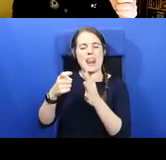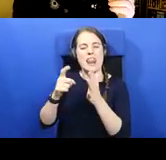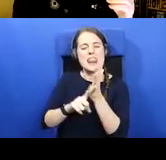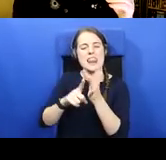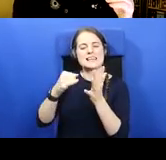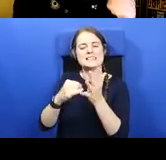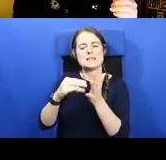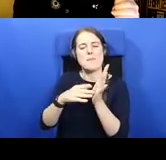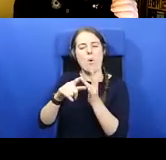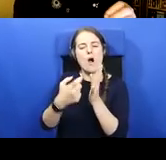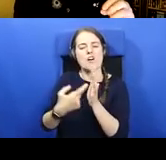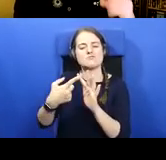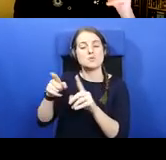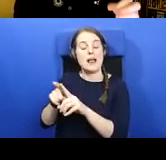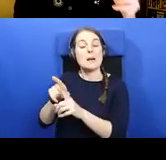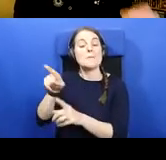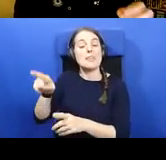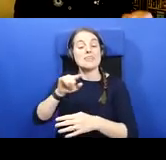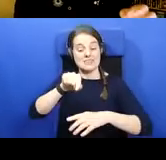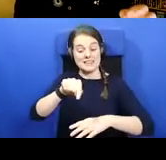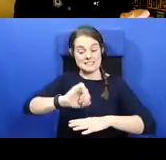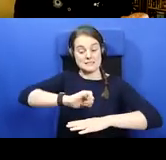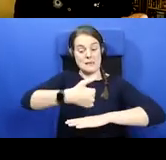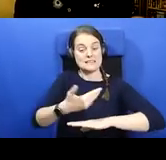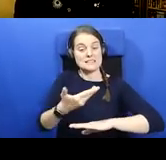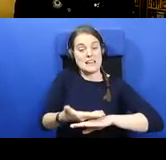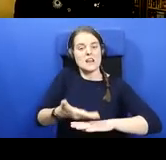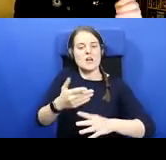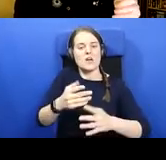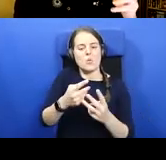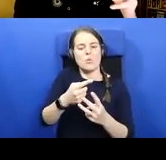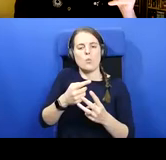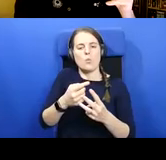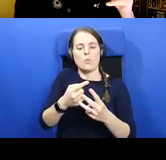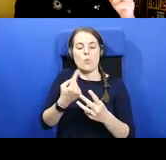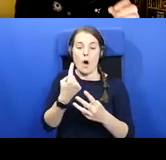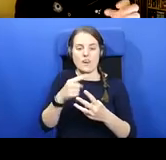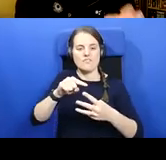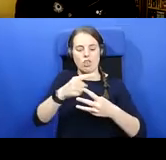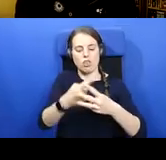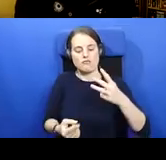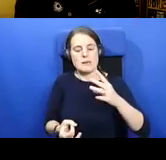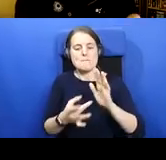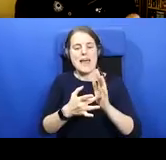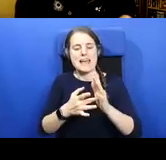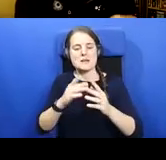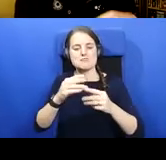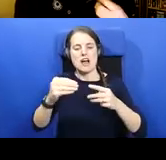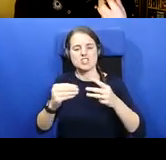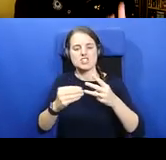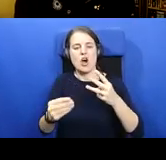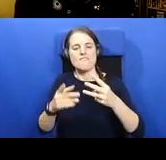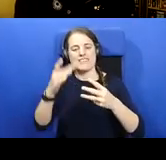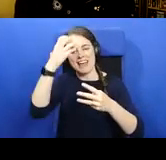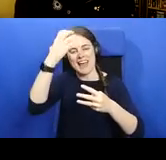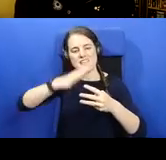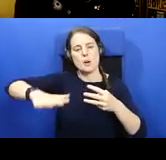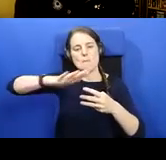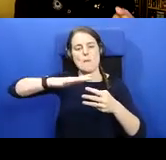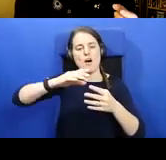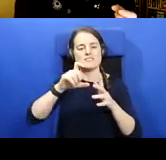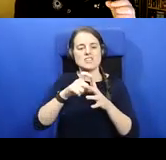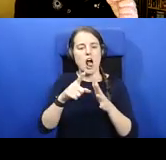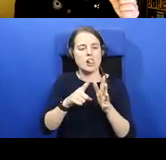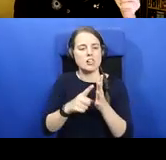in the territory of one of the three main branches of the Kingdom of Dahlria. This is Kenil Kovgal.